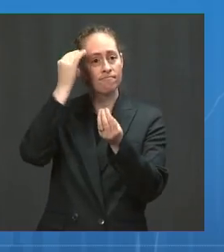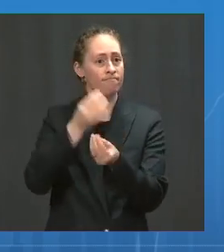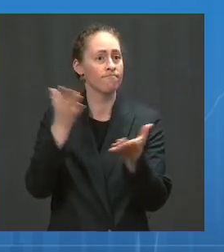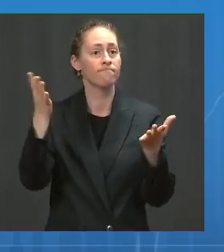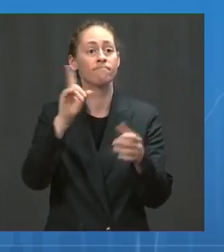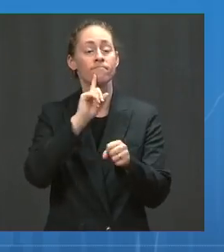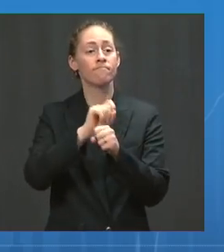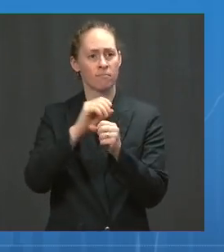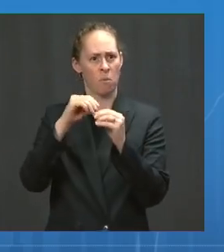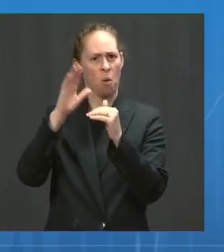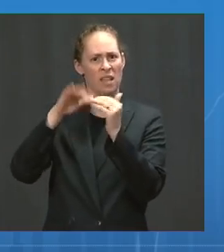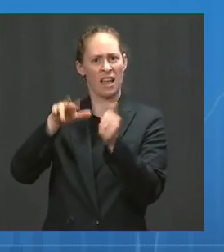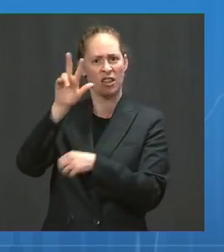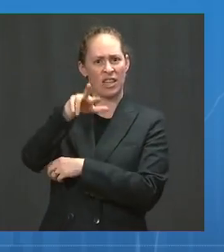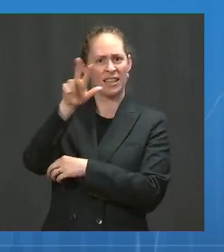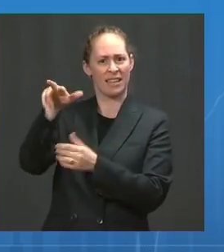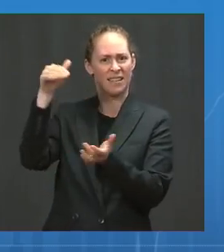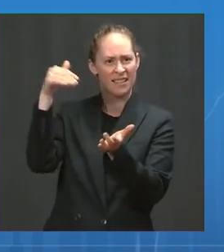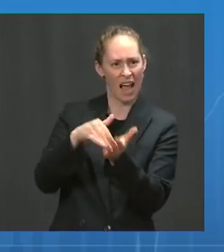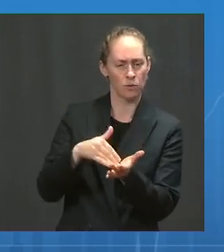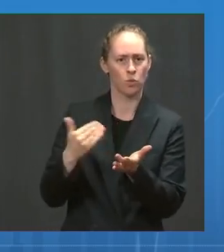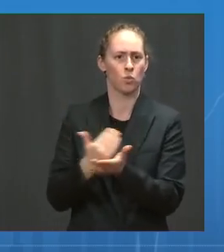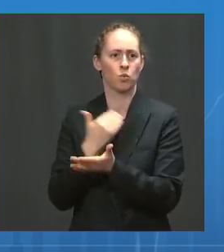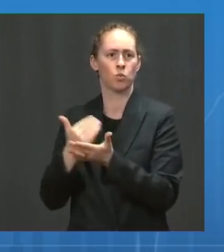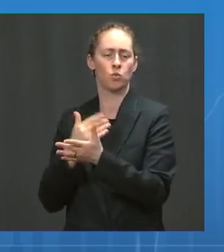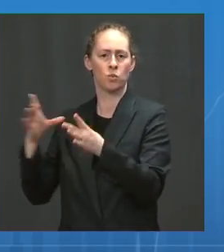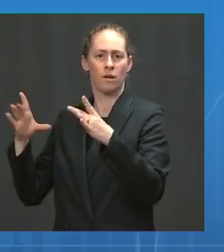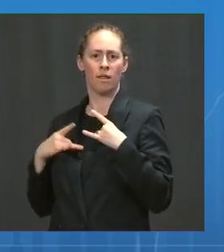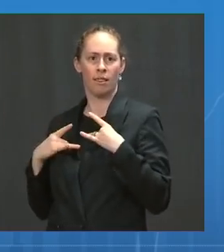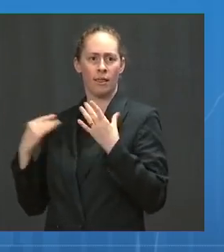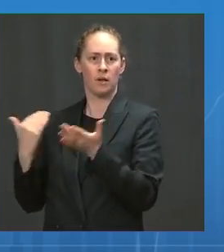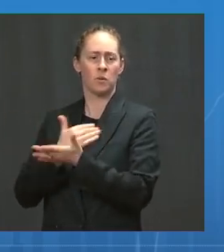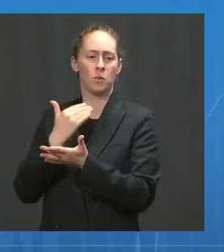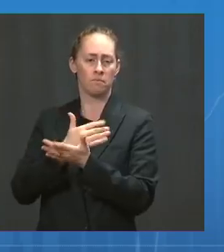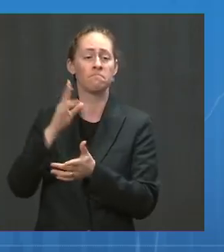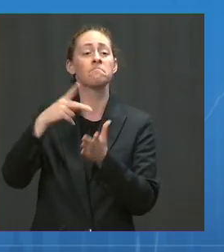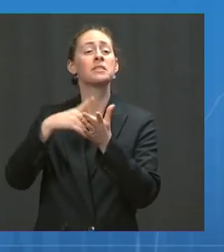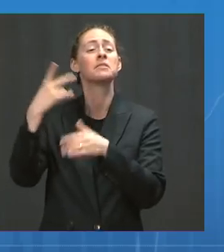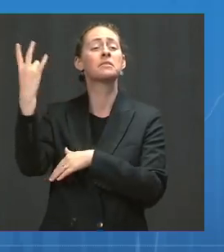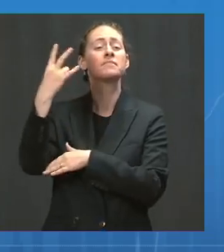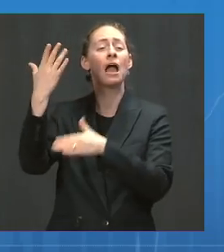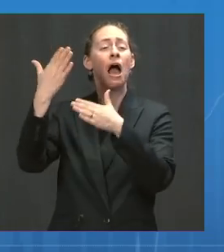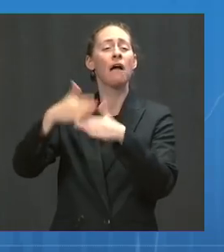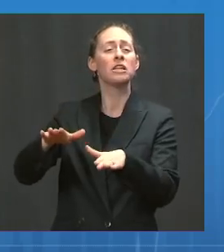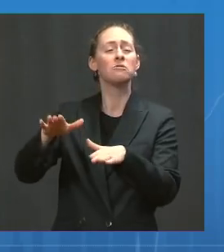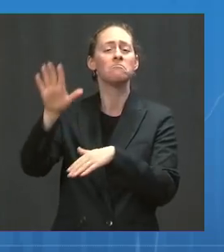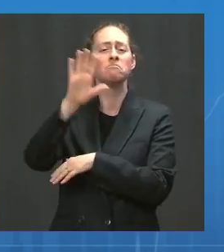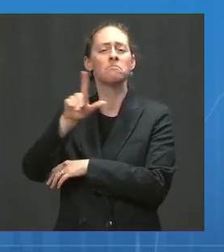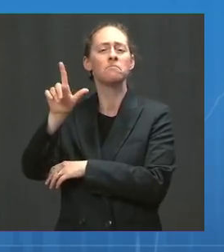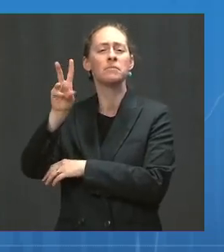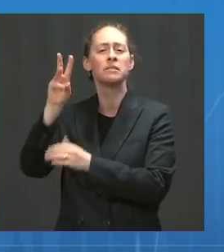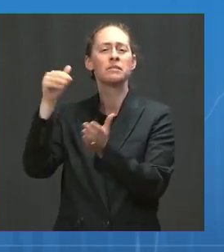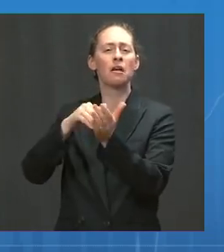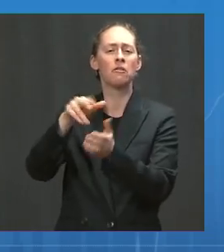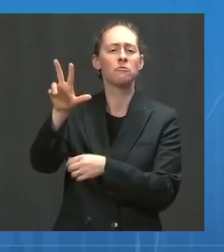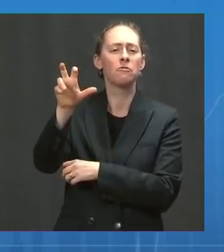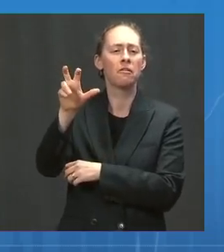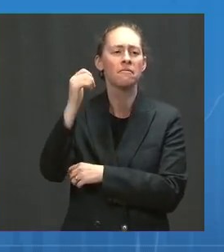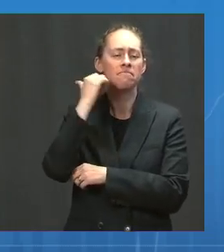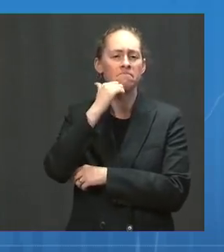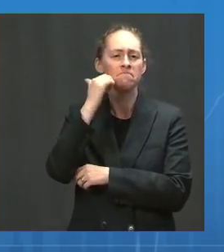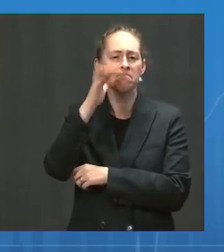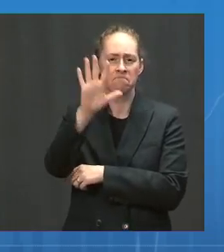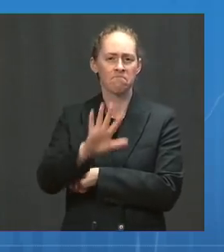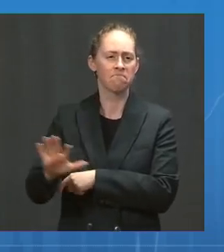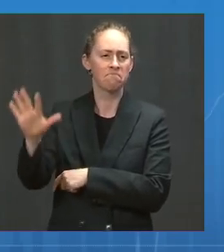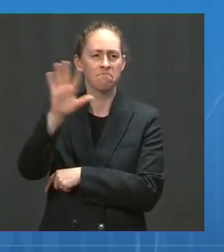of COVID-19. Our seven-day average is about 26,300 cases per day, and this represents an